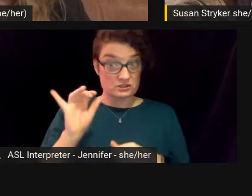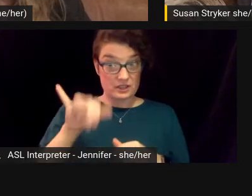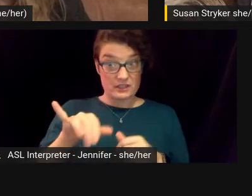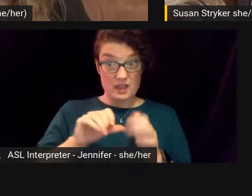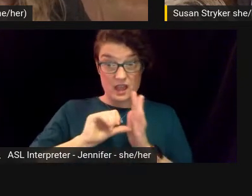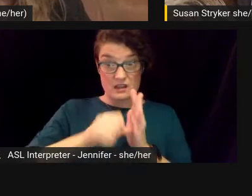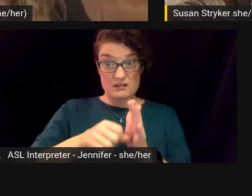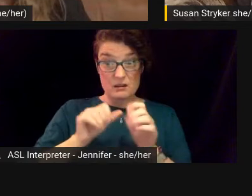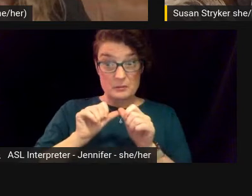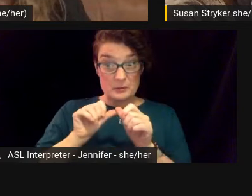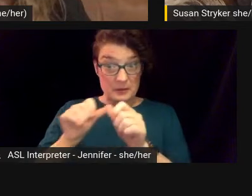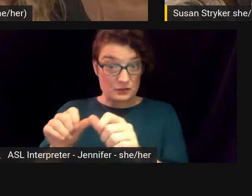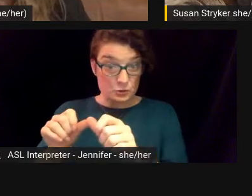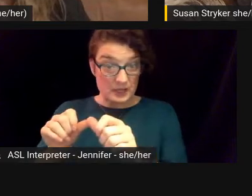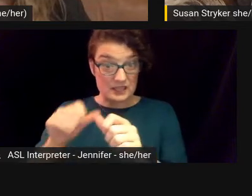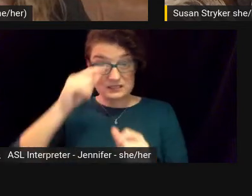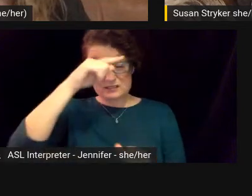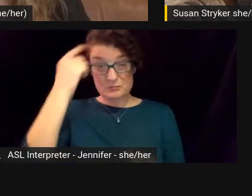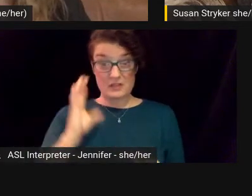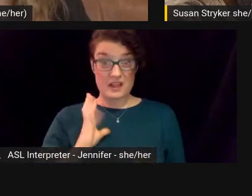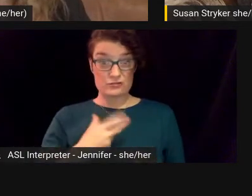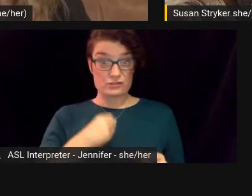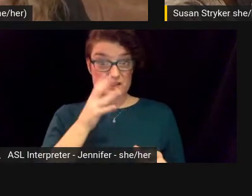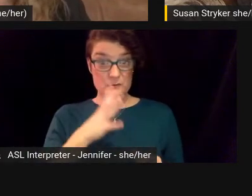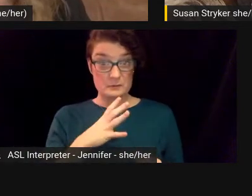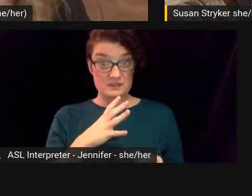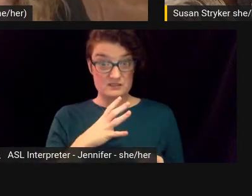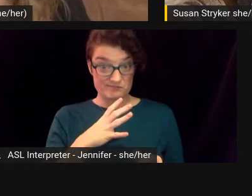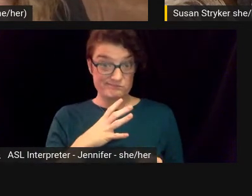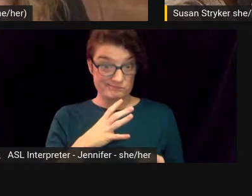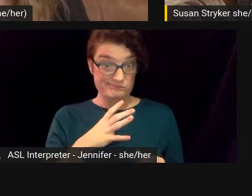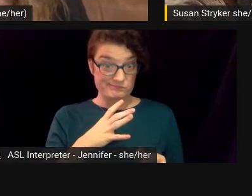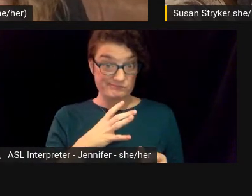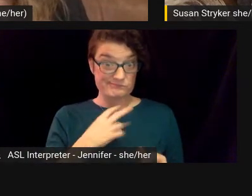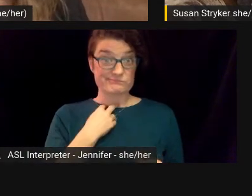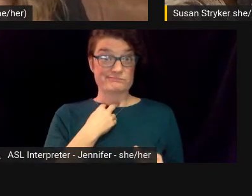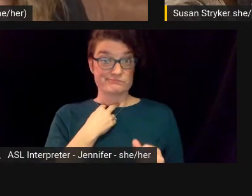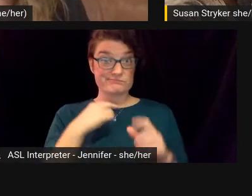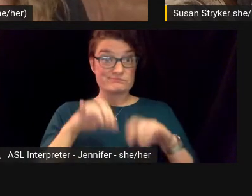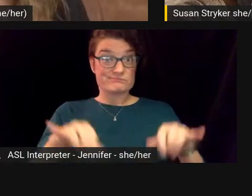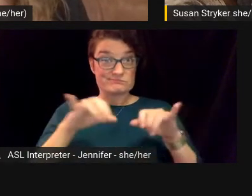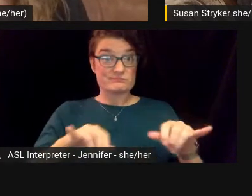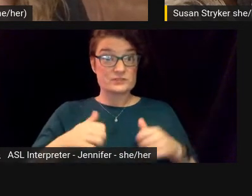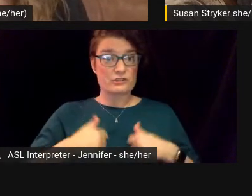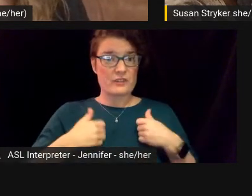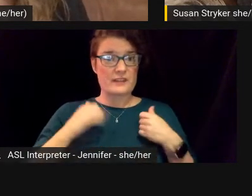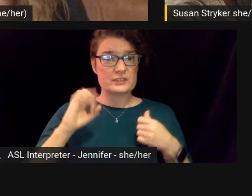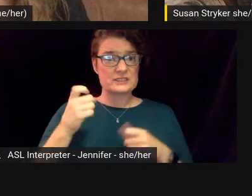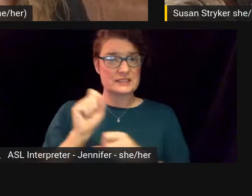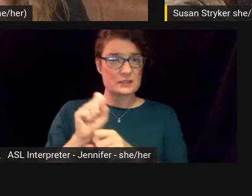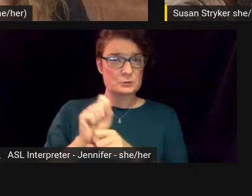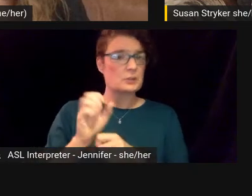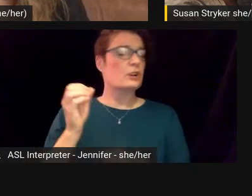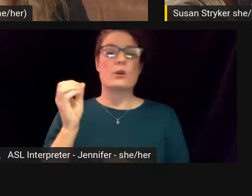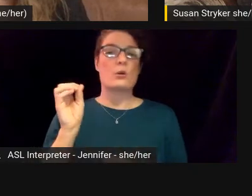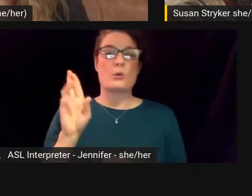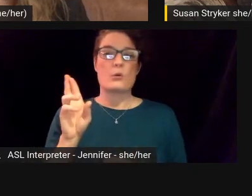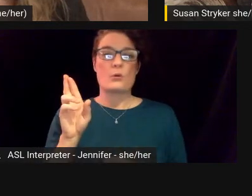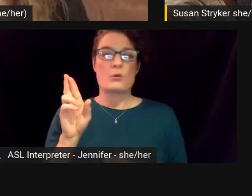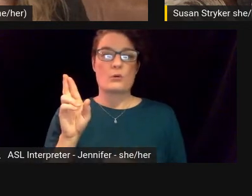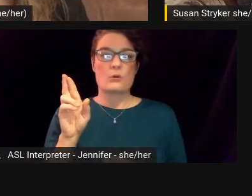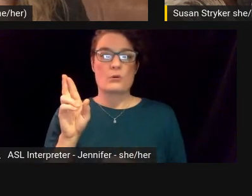black trans women continuing to do survival sex work or if that's just something that